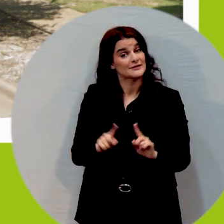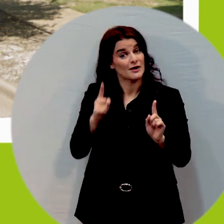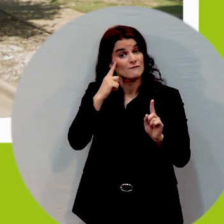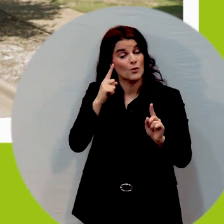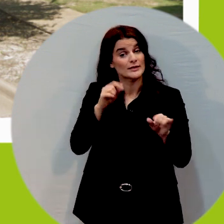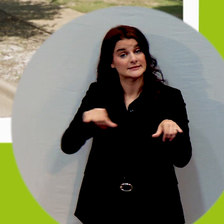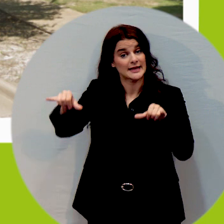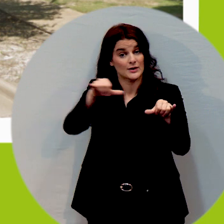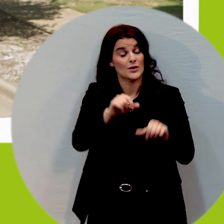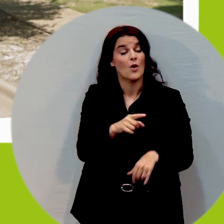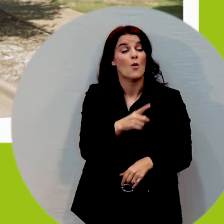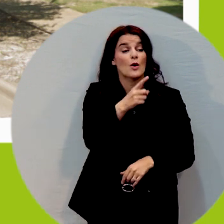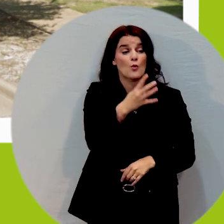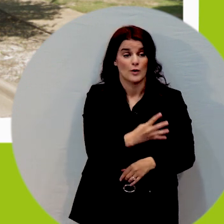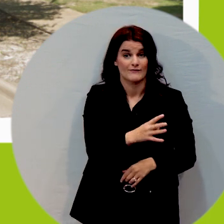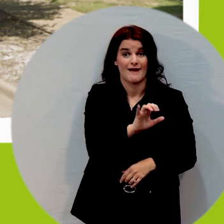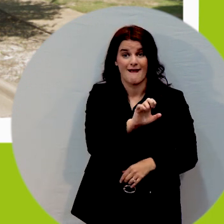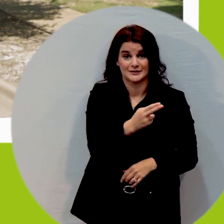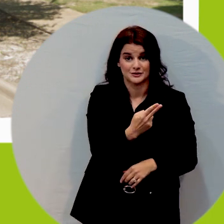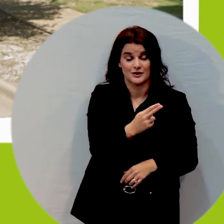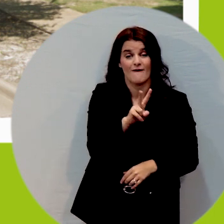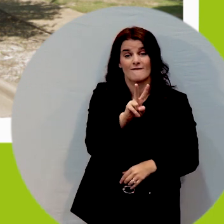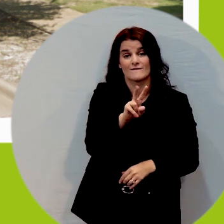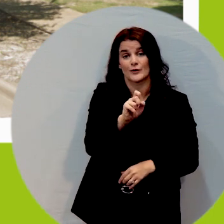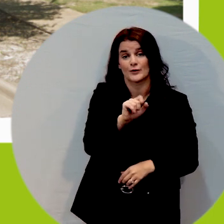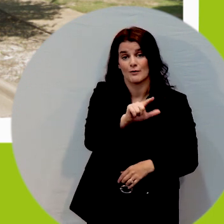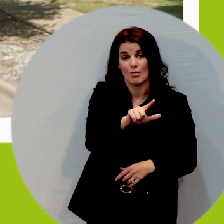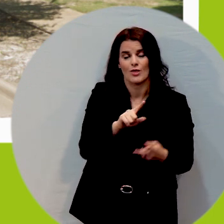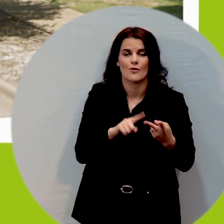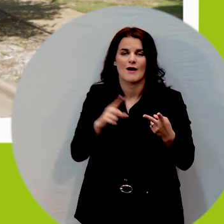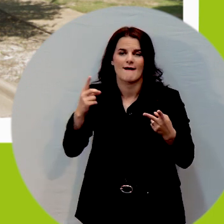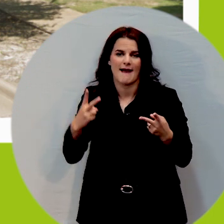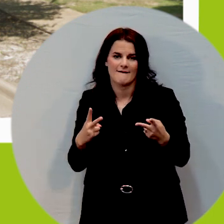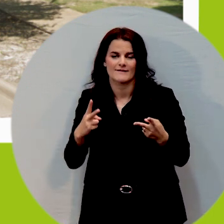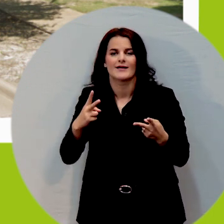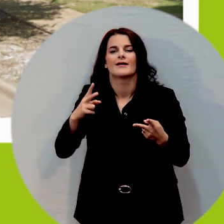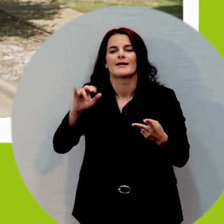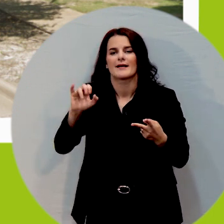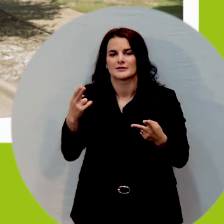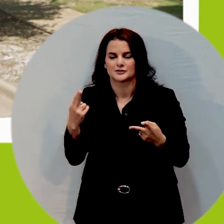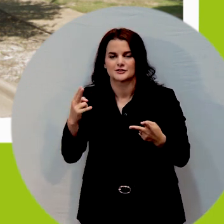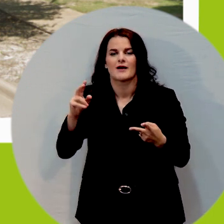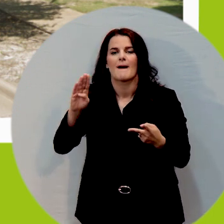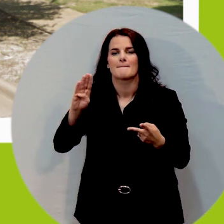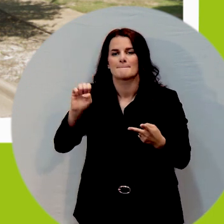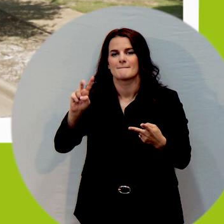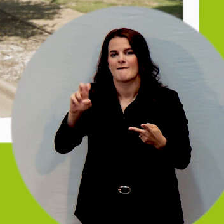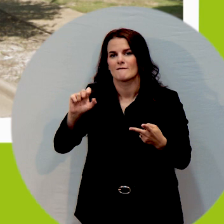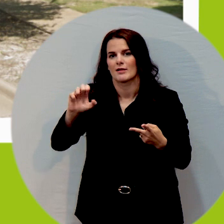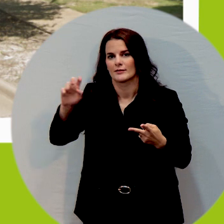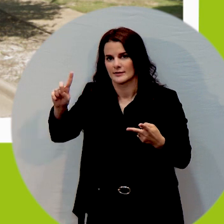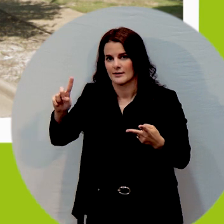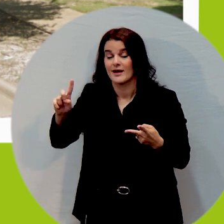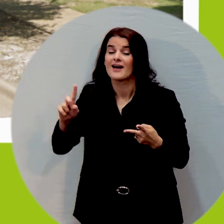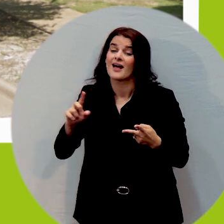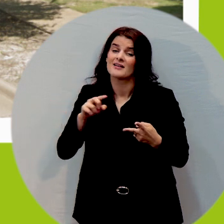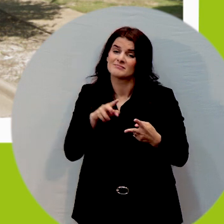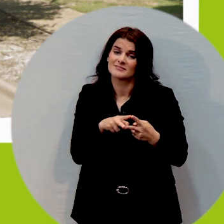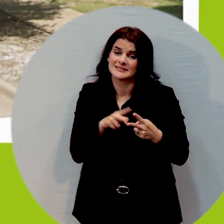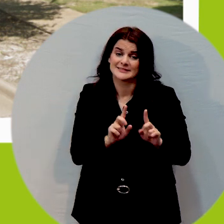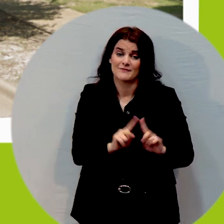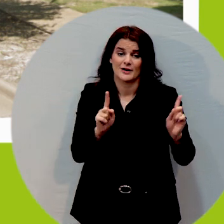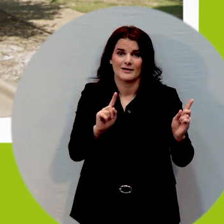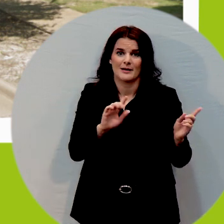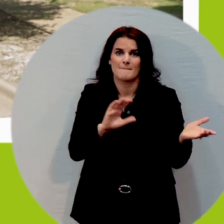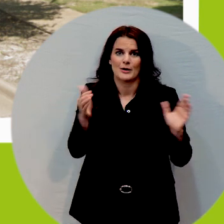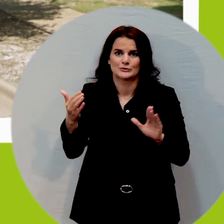vertical or a half inch beveled and something that is truly a barrier to access and the way we represent this data